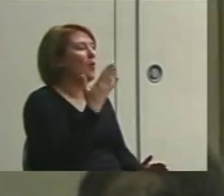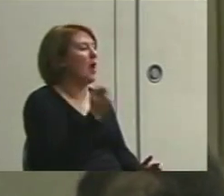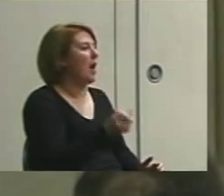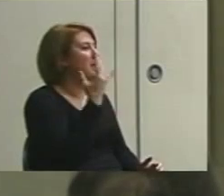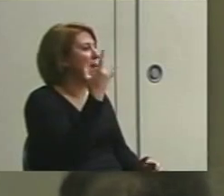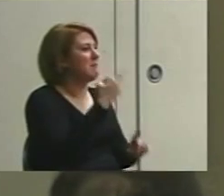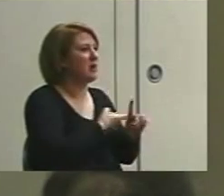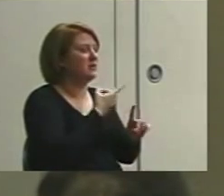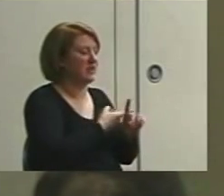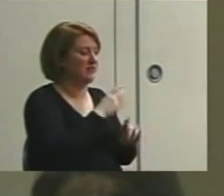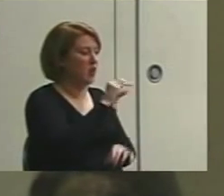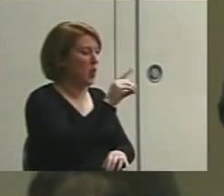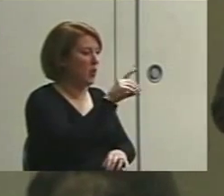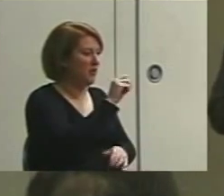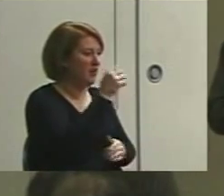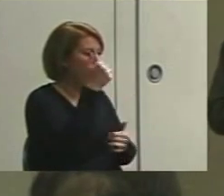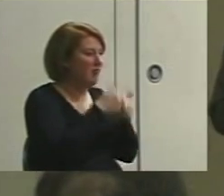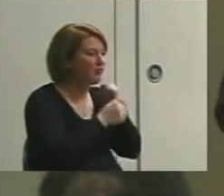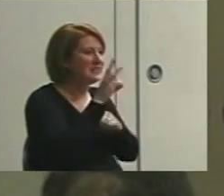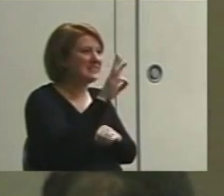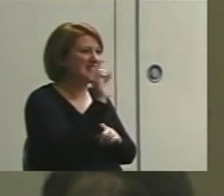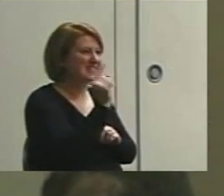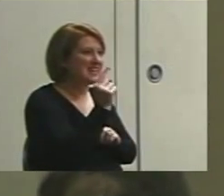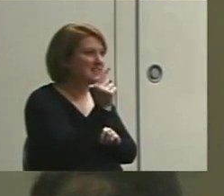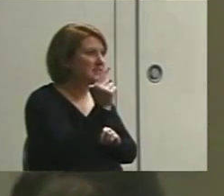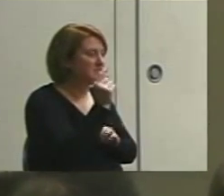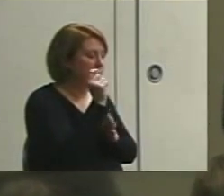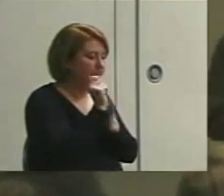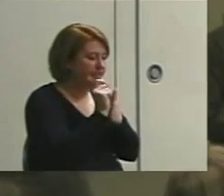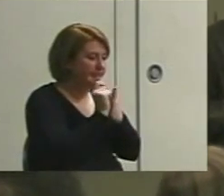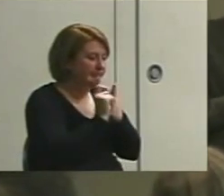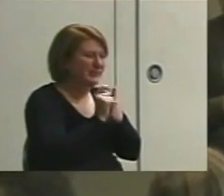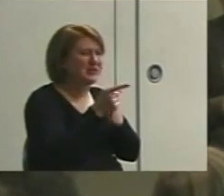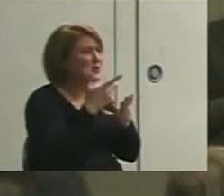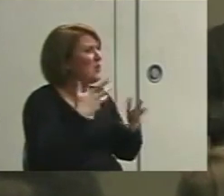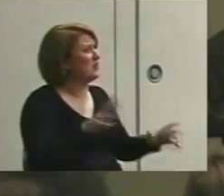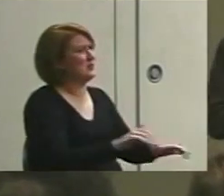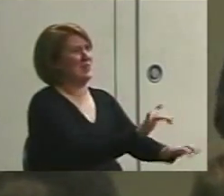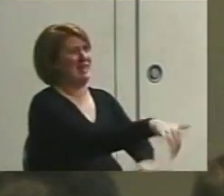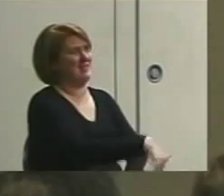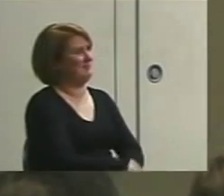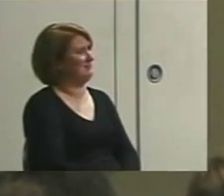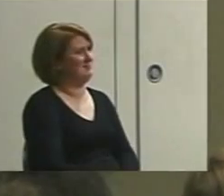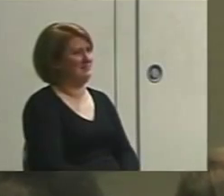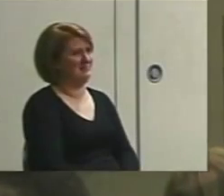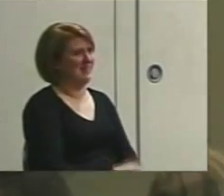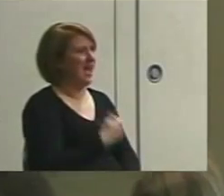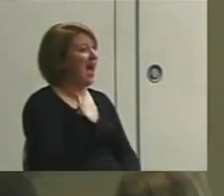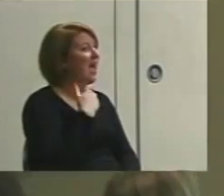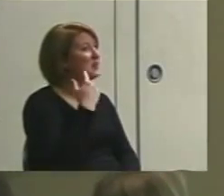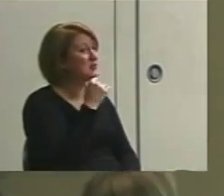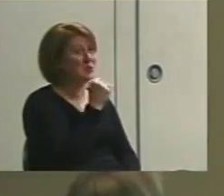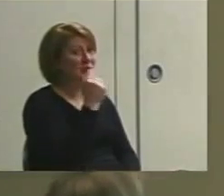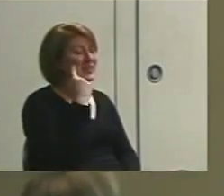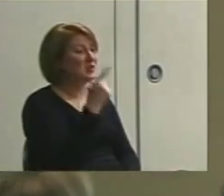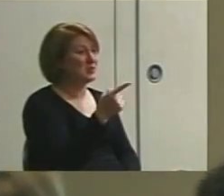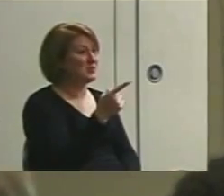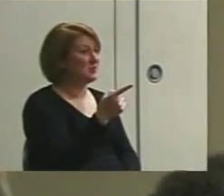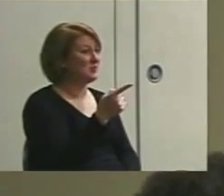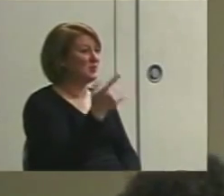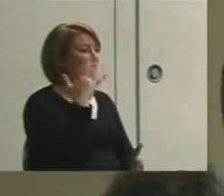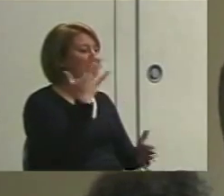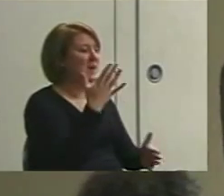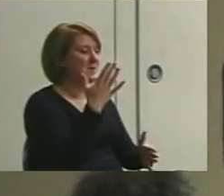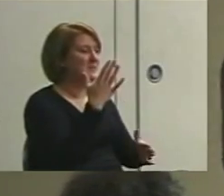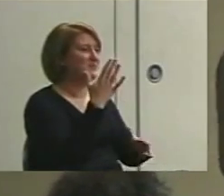classrooms coding every six seconds what a kid did. You don't want to do that. I don't think you think you will make a